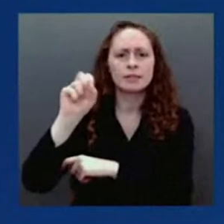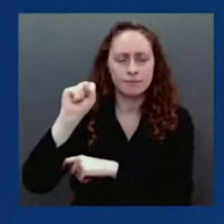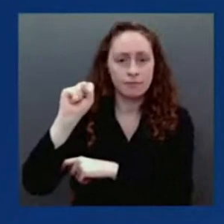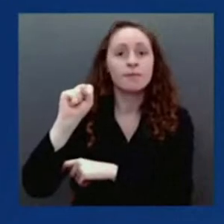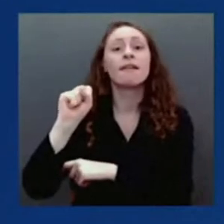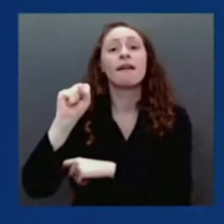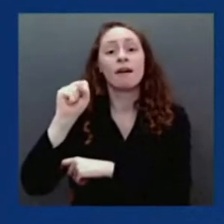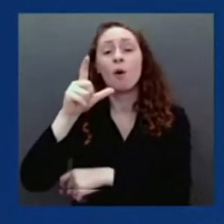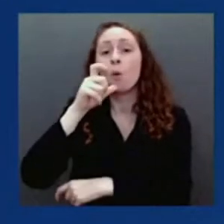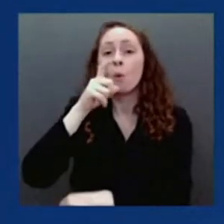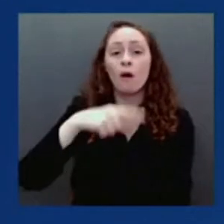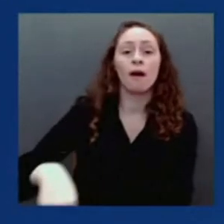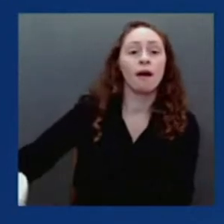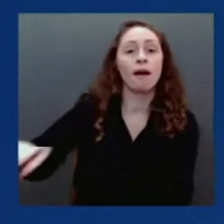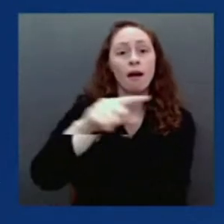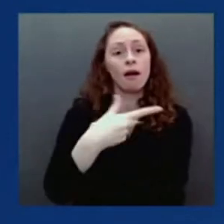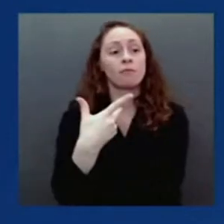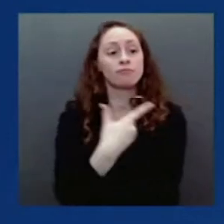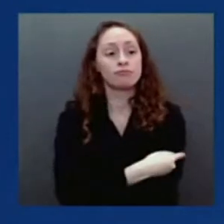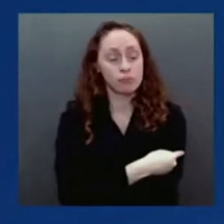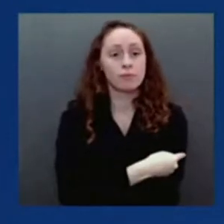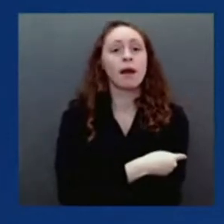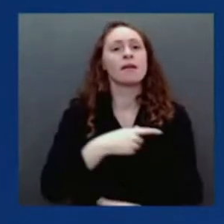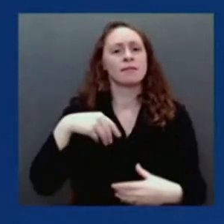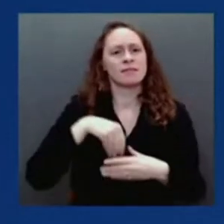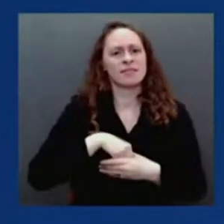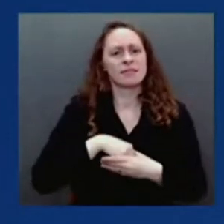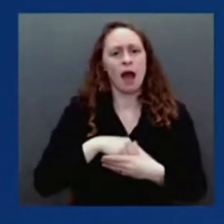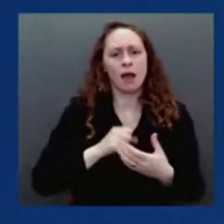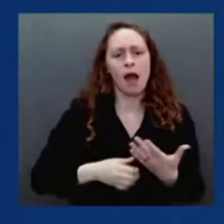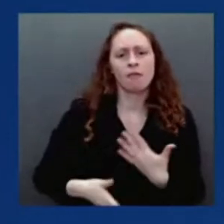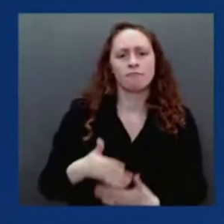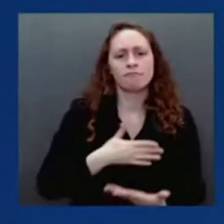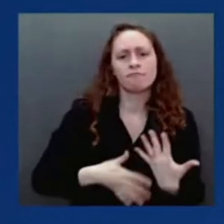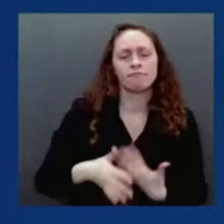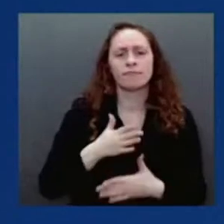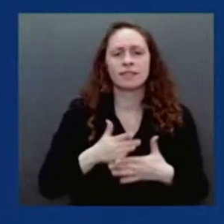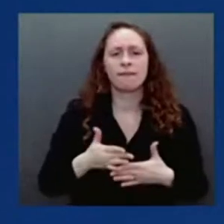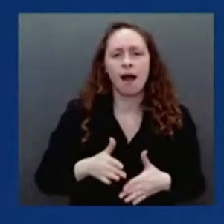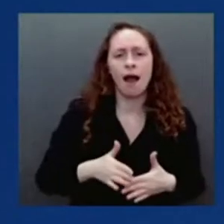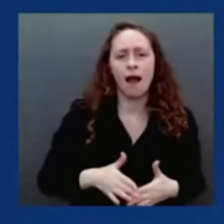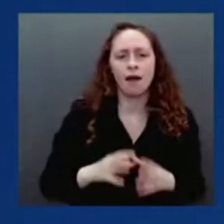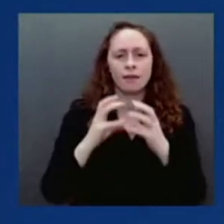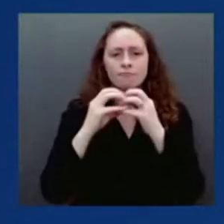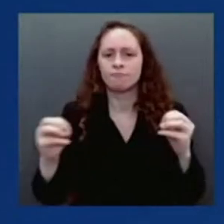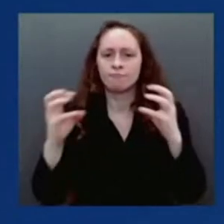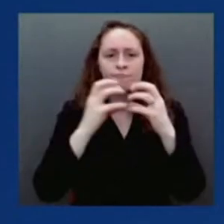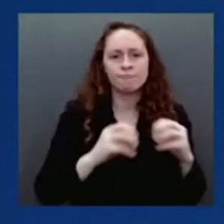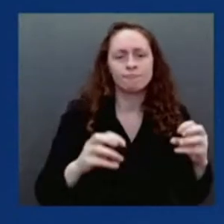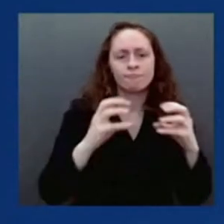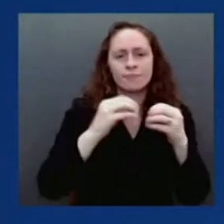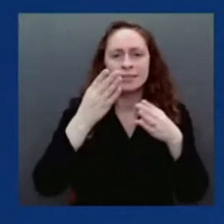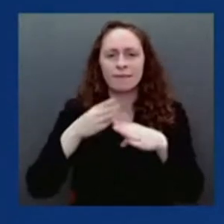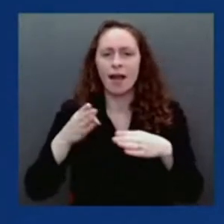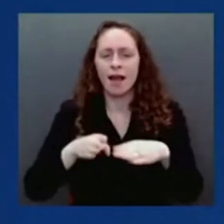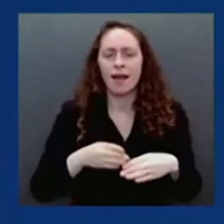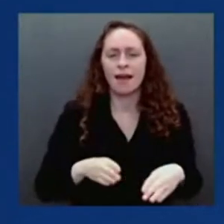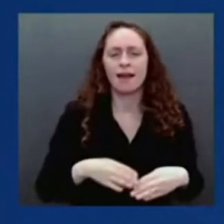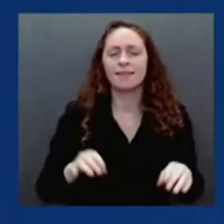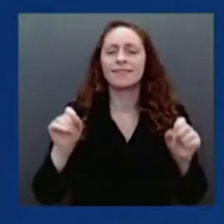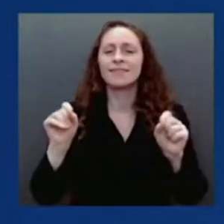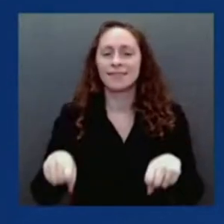slide. Another example is an inactivated whole virus vaccine where you have different versions of the